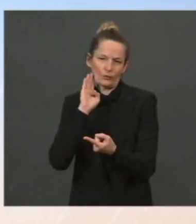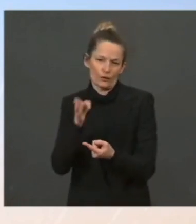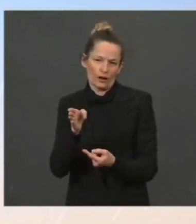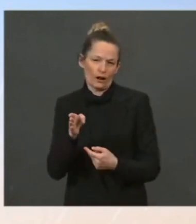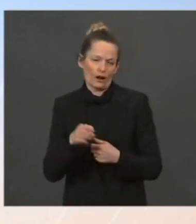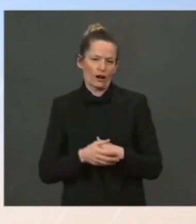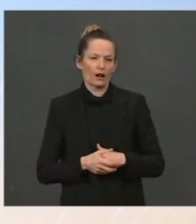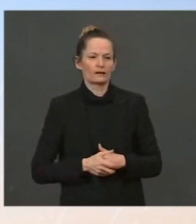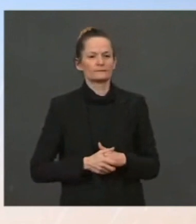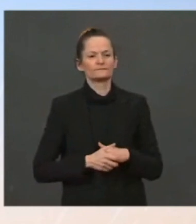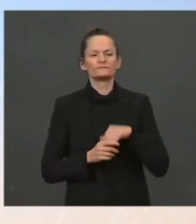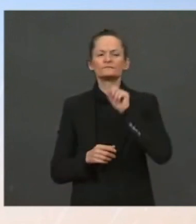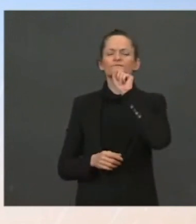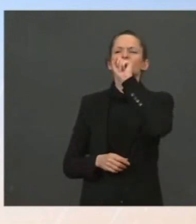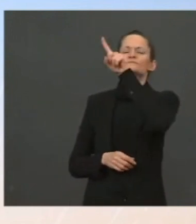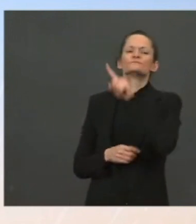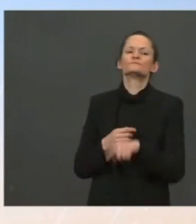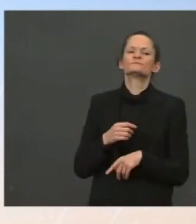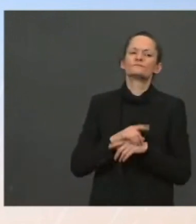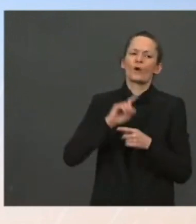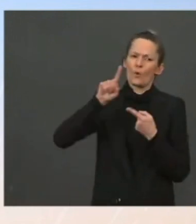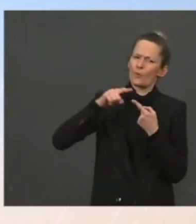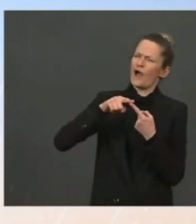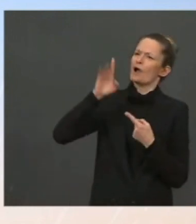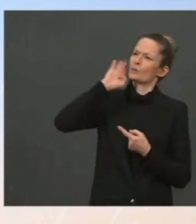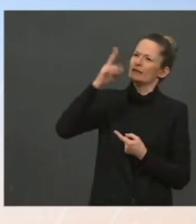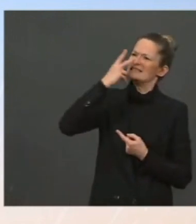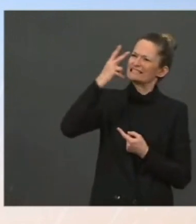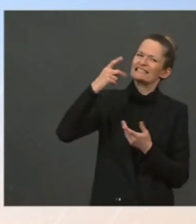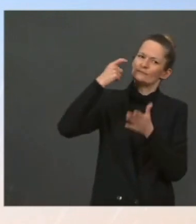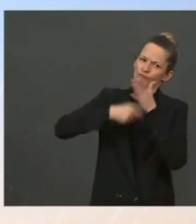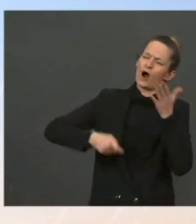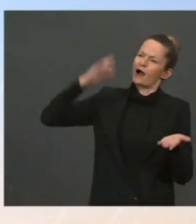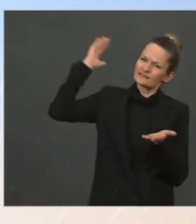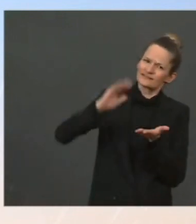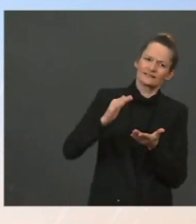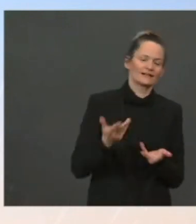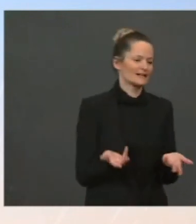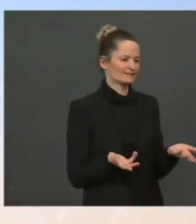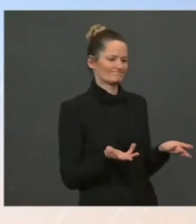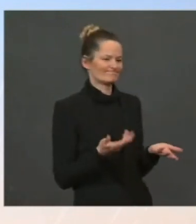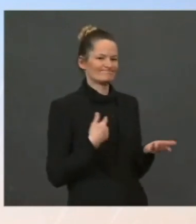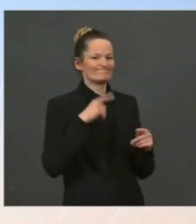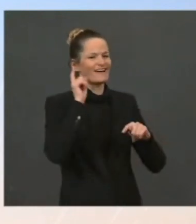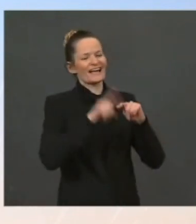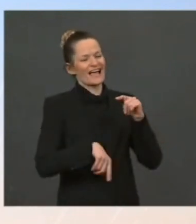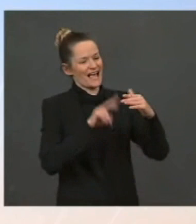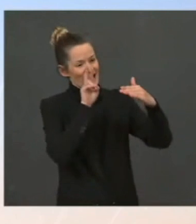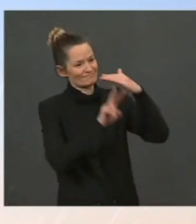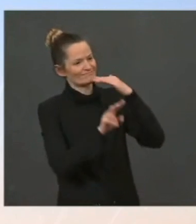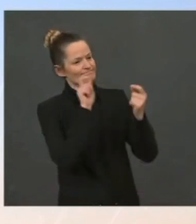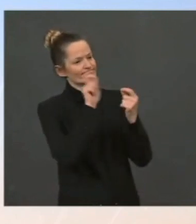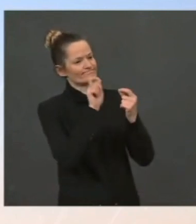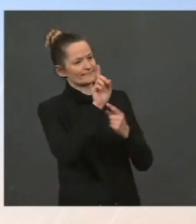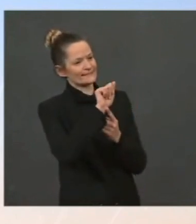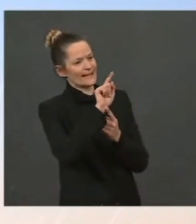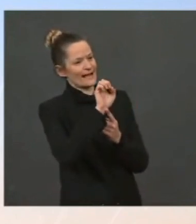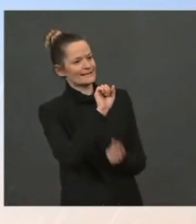drop? And how long do you expect that to last? I'm not going to make a prediction about how much and how long.